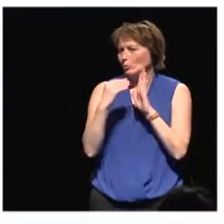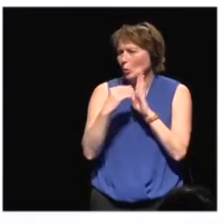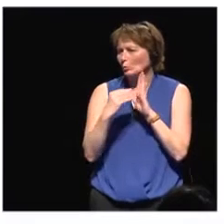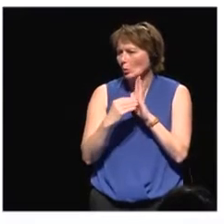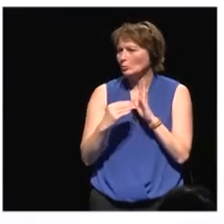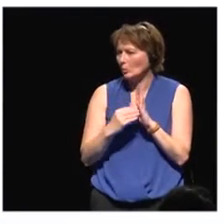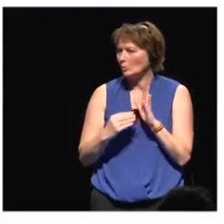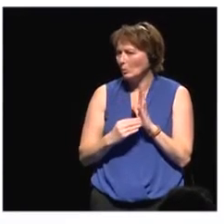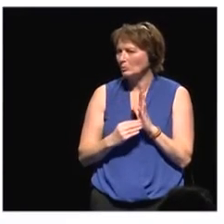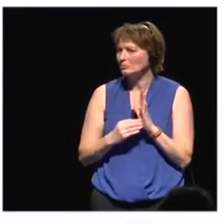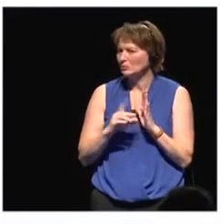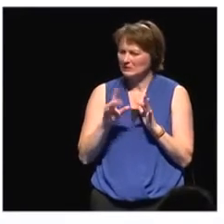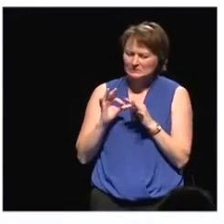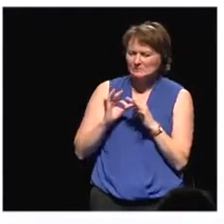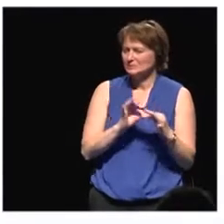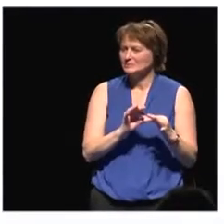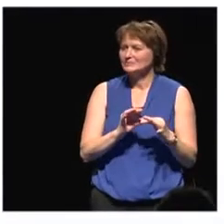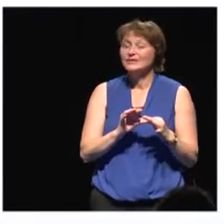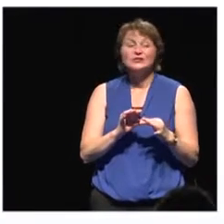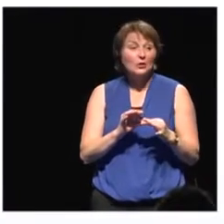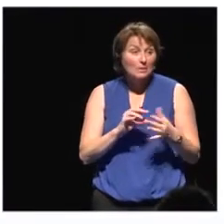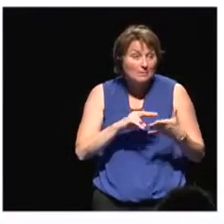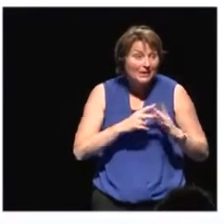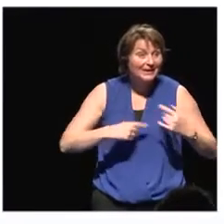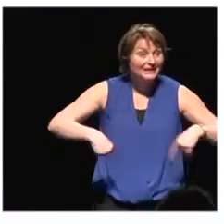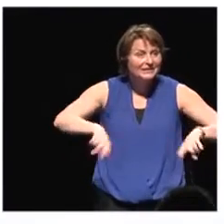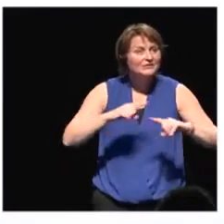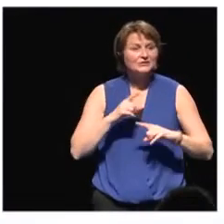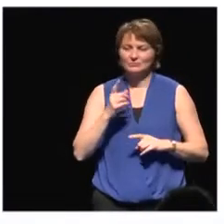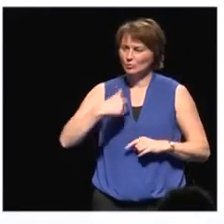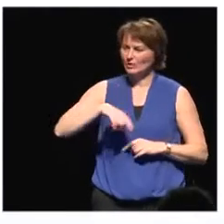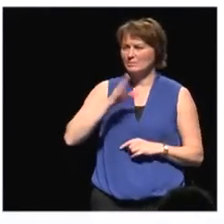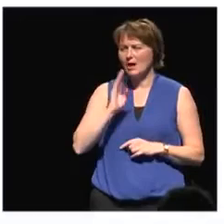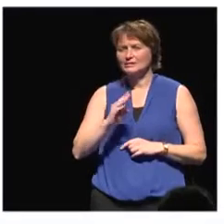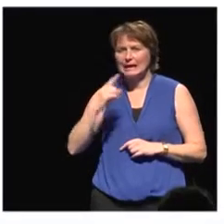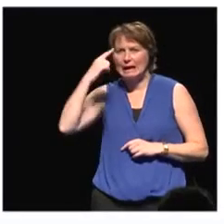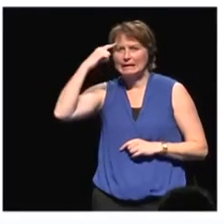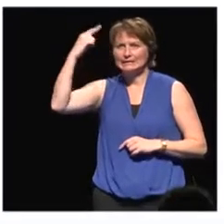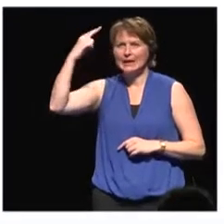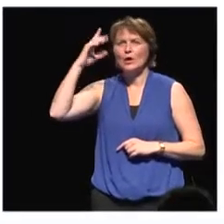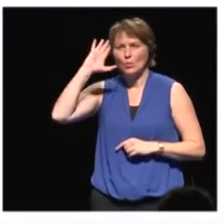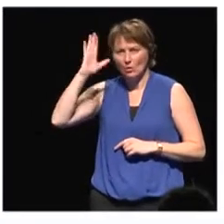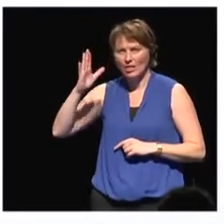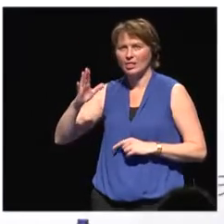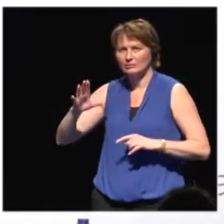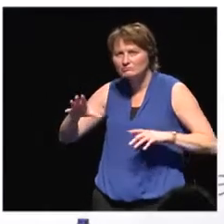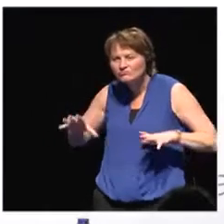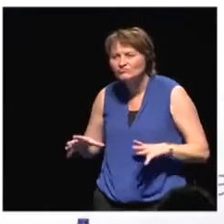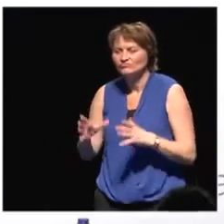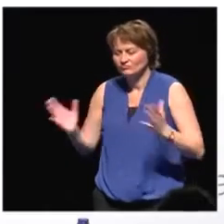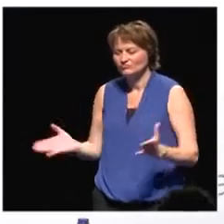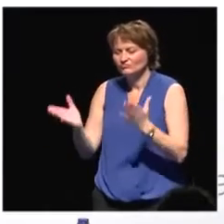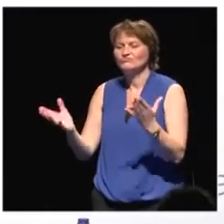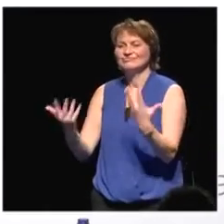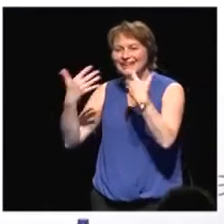act on ideas which promote better integration